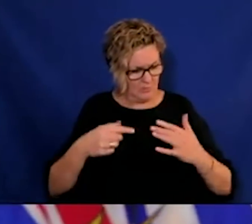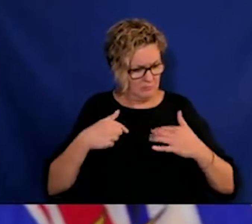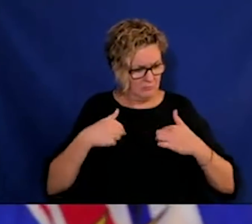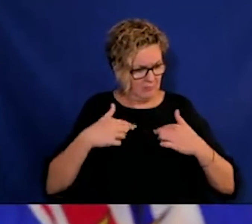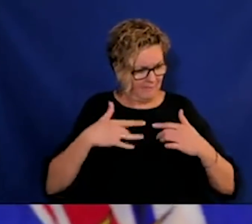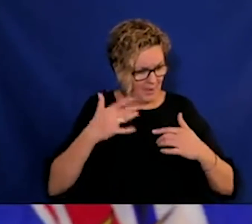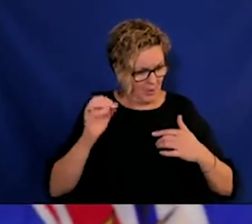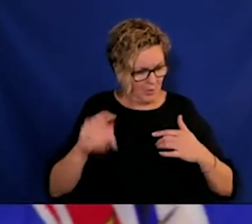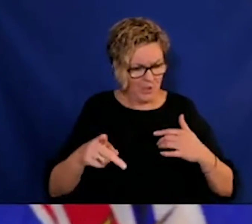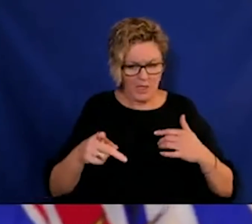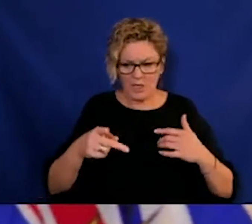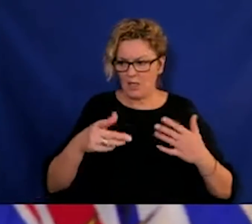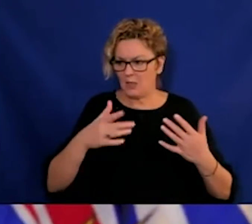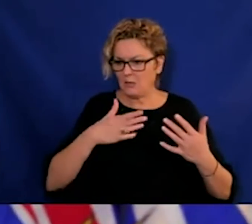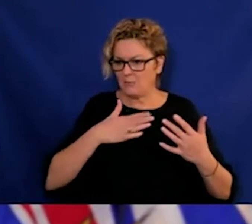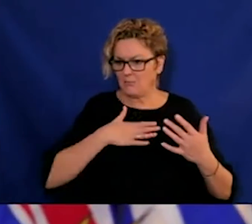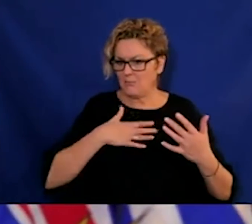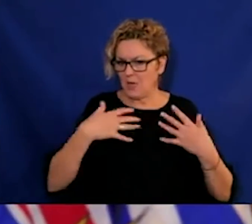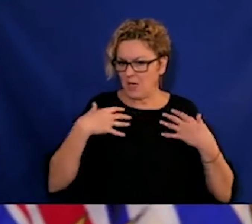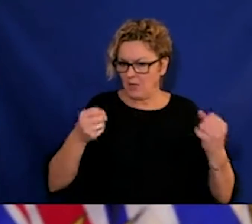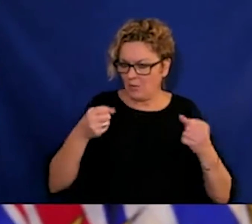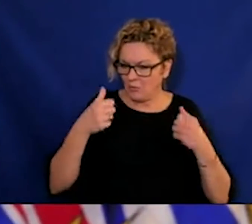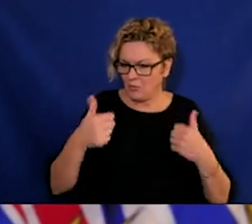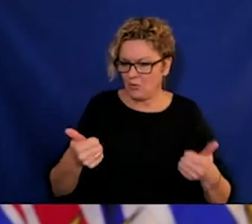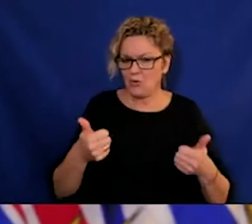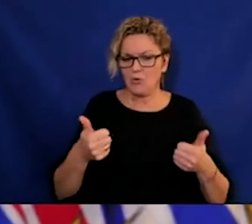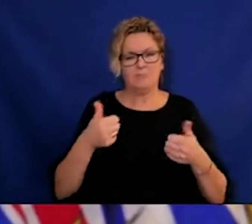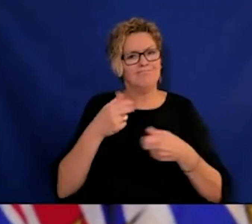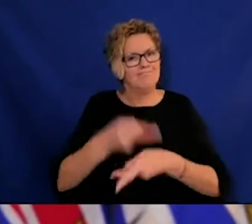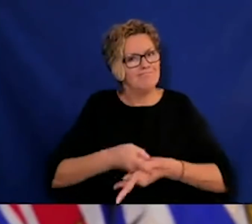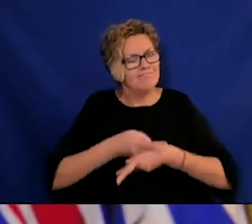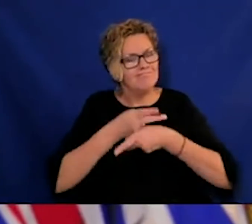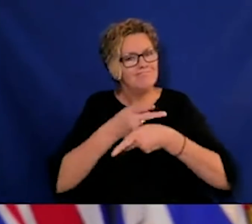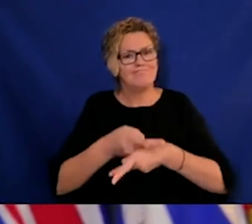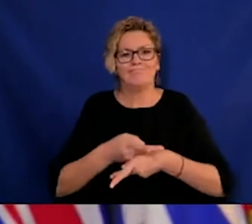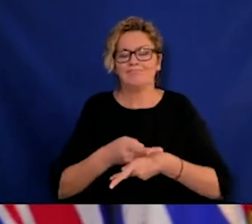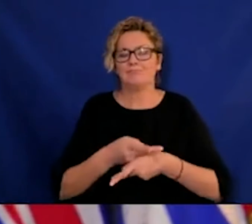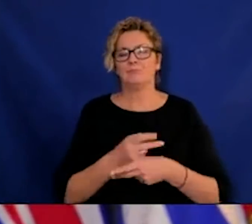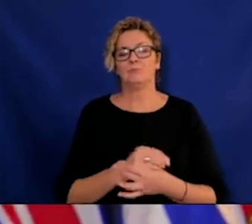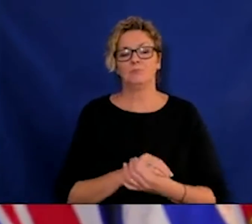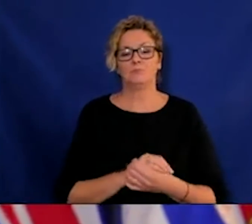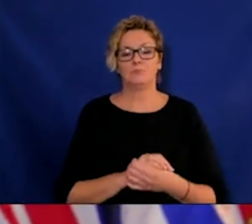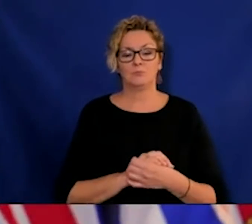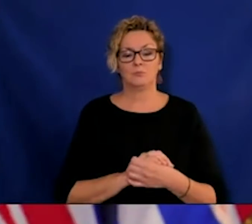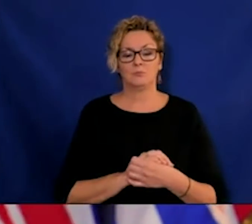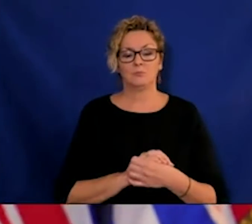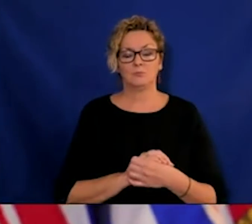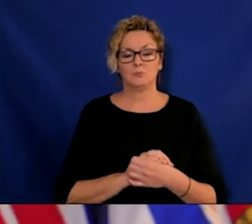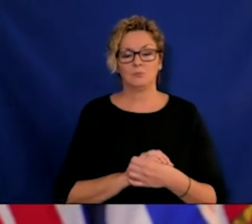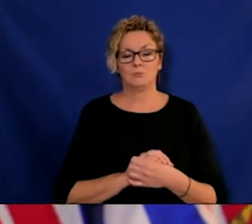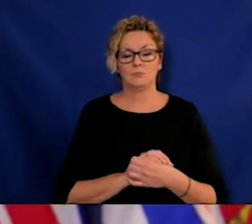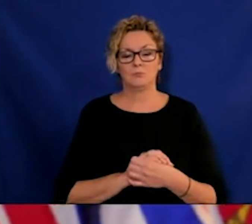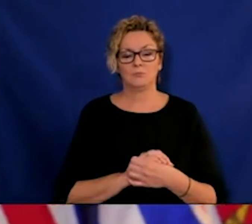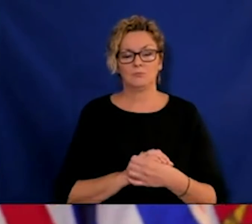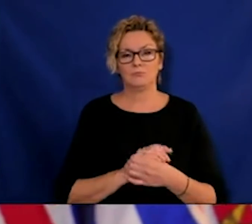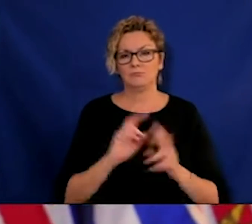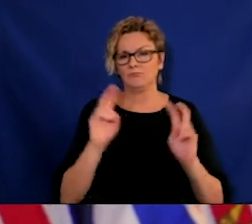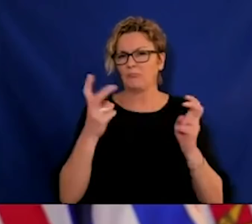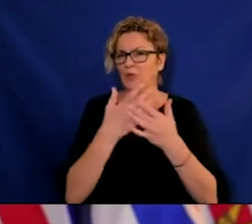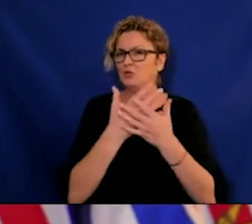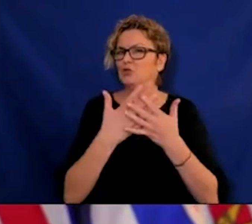I think what made the single-site order unique in British Columbia was the decision that we made to